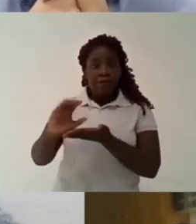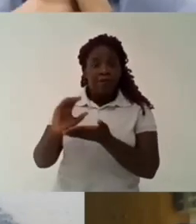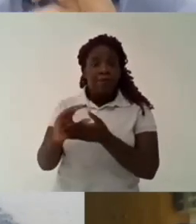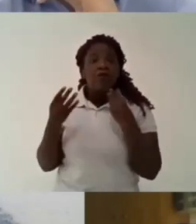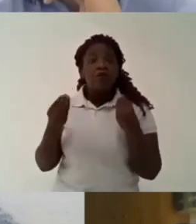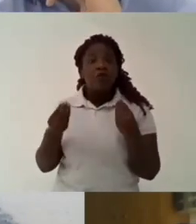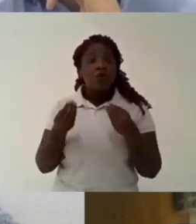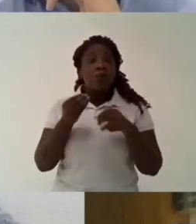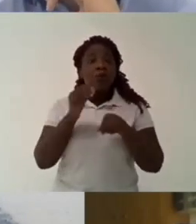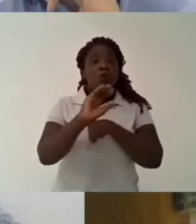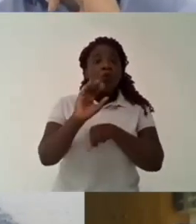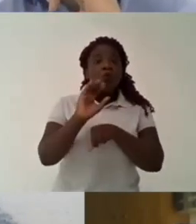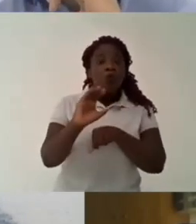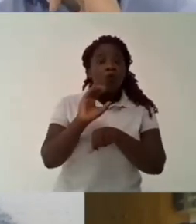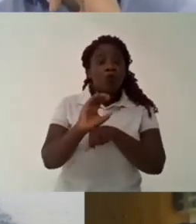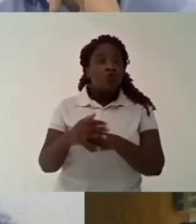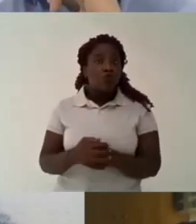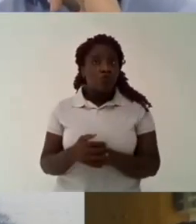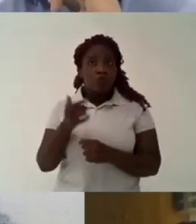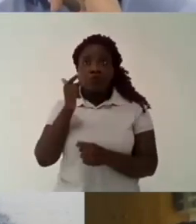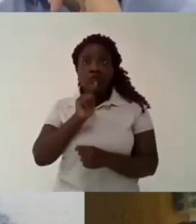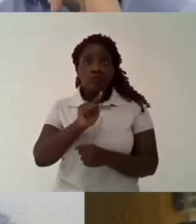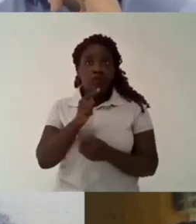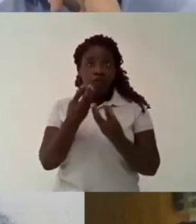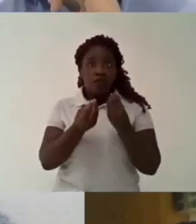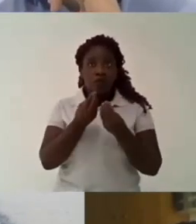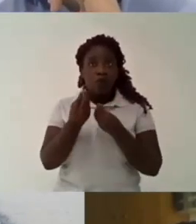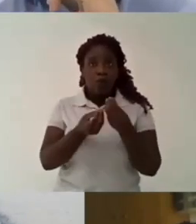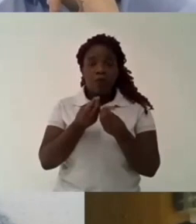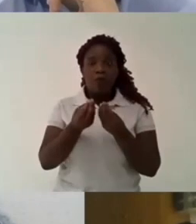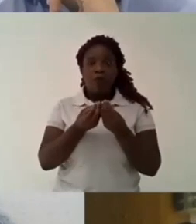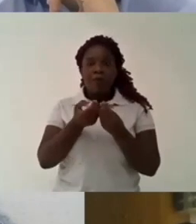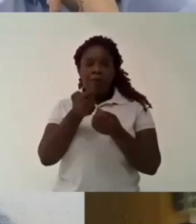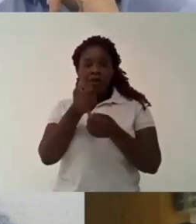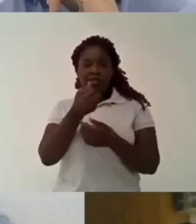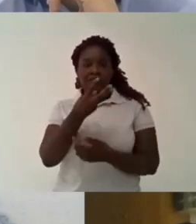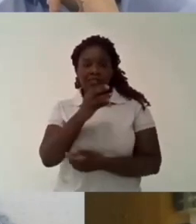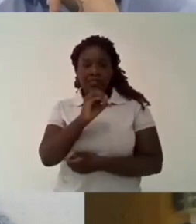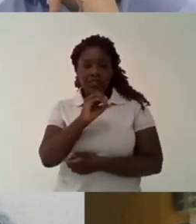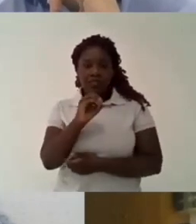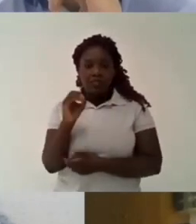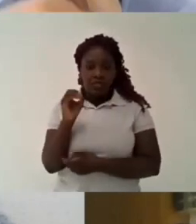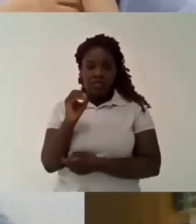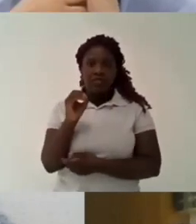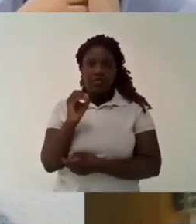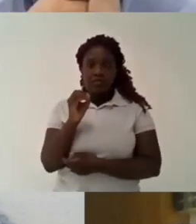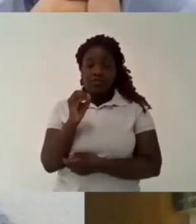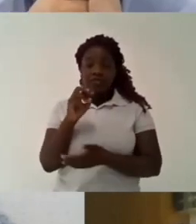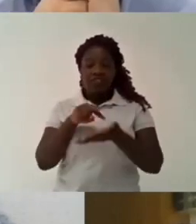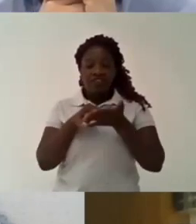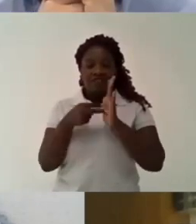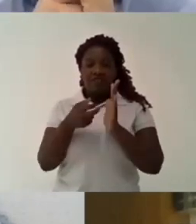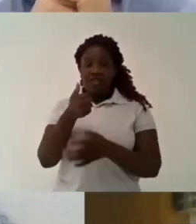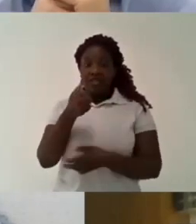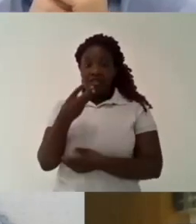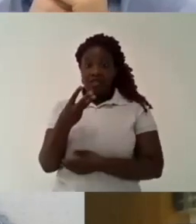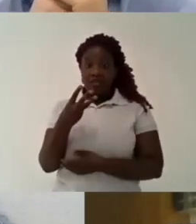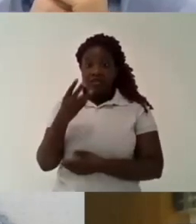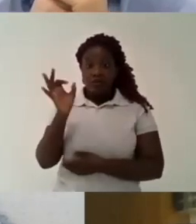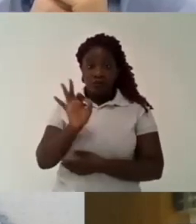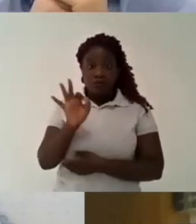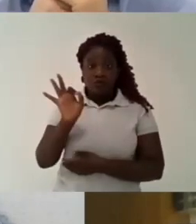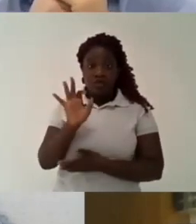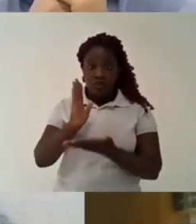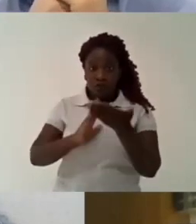for example for if we talk about the number of uh research projects that have been